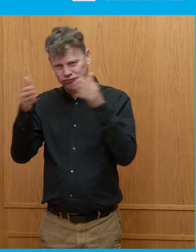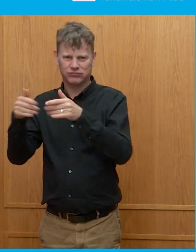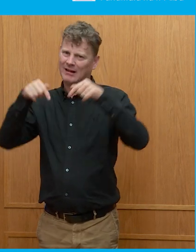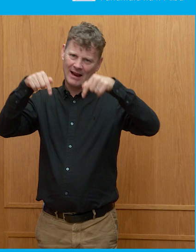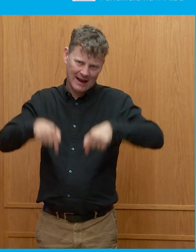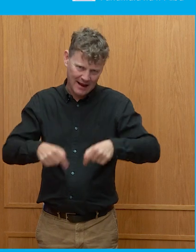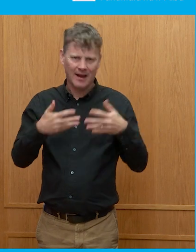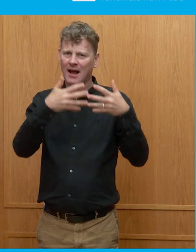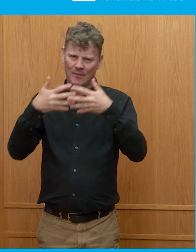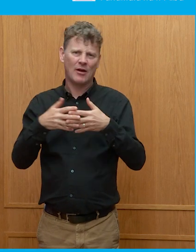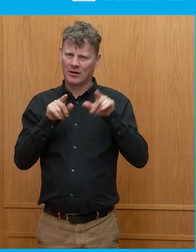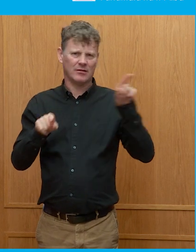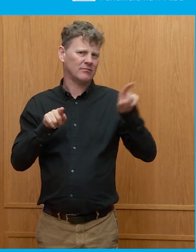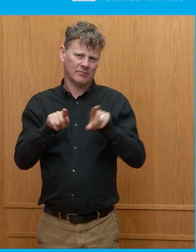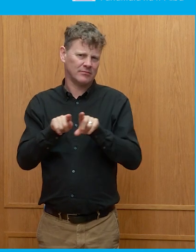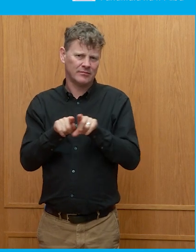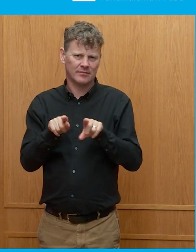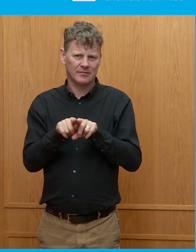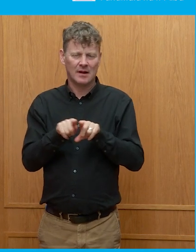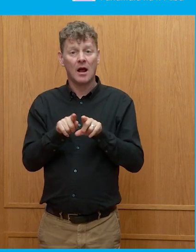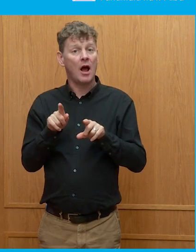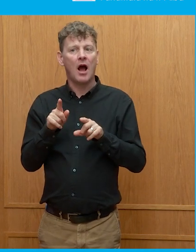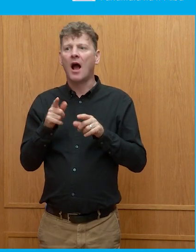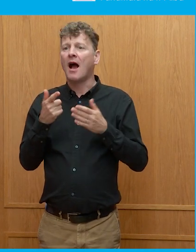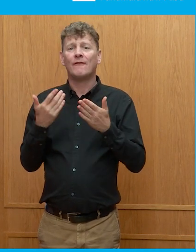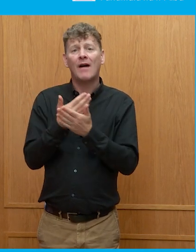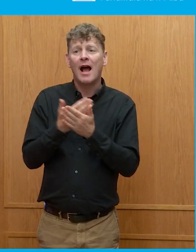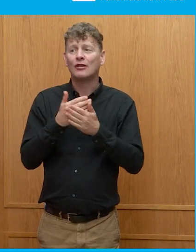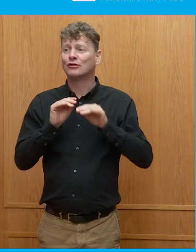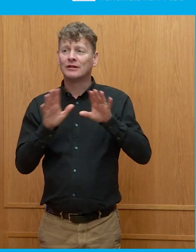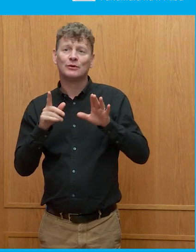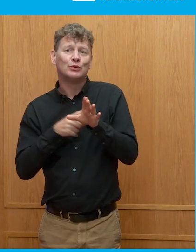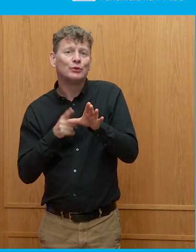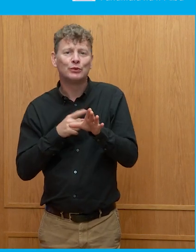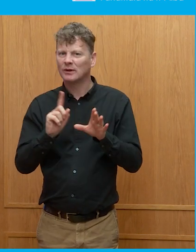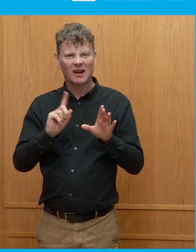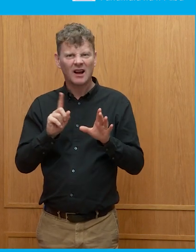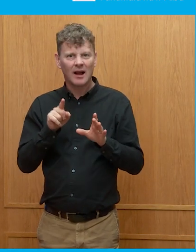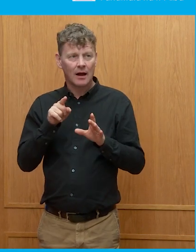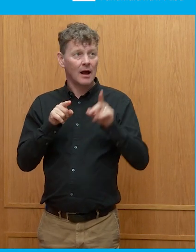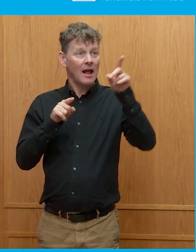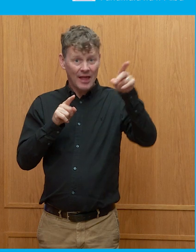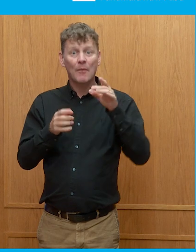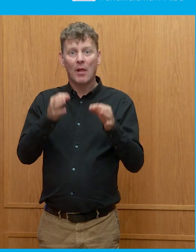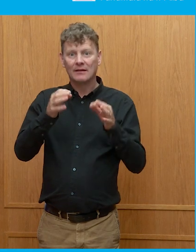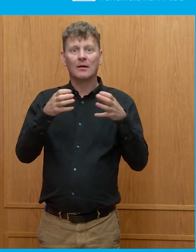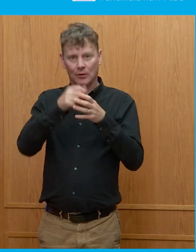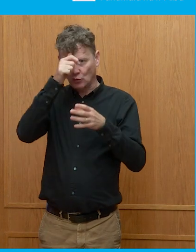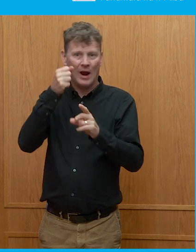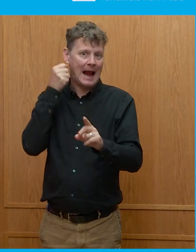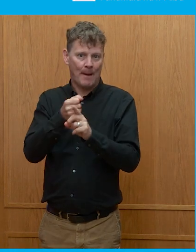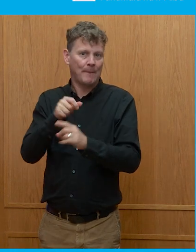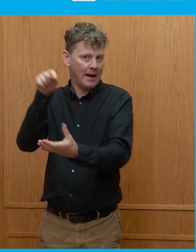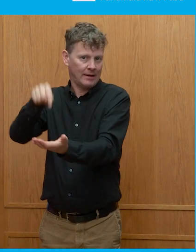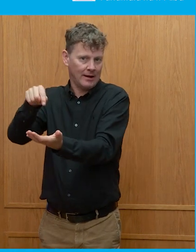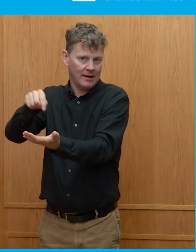you see it in the States. And that's not just because it's trendy or whatever. That's because they know that that has more impact, right? Uh, yeah, as